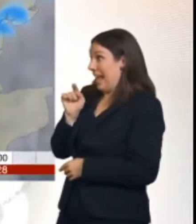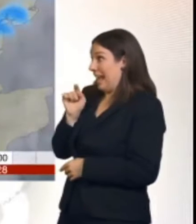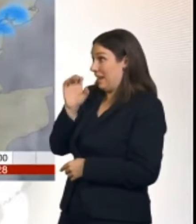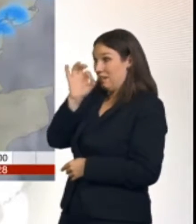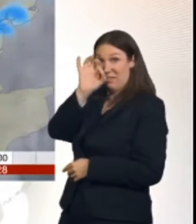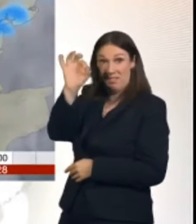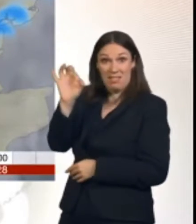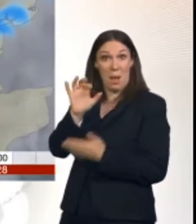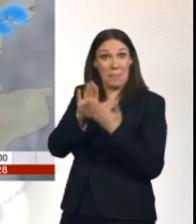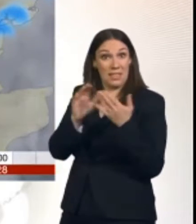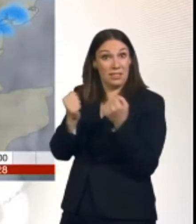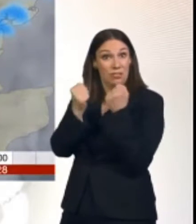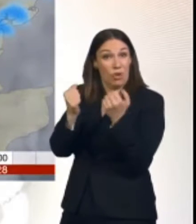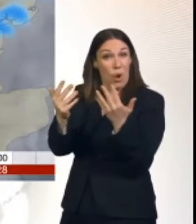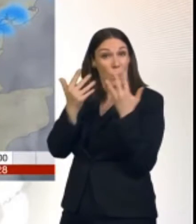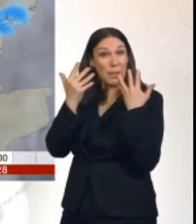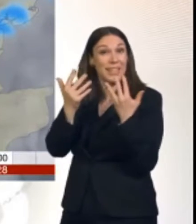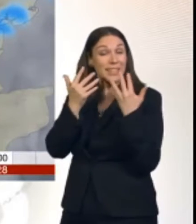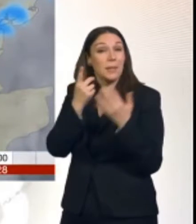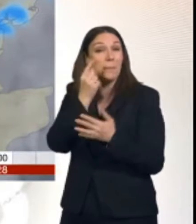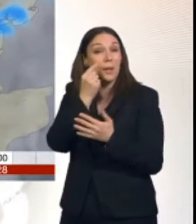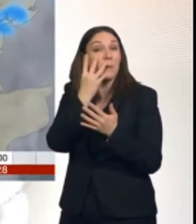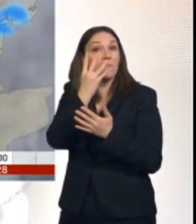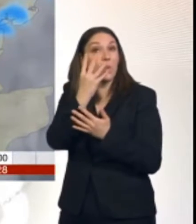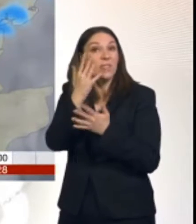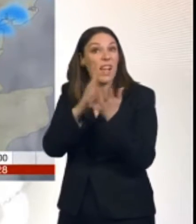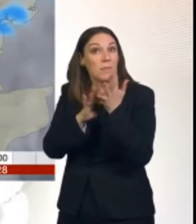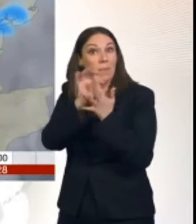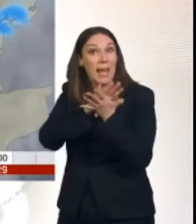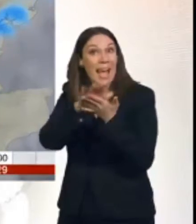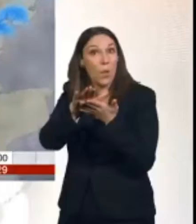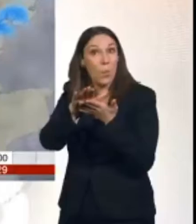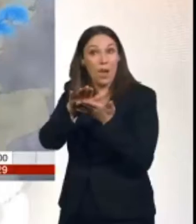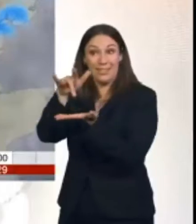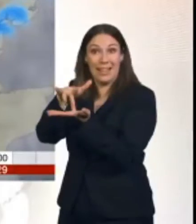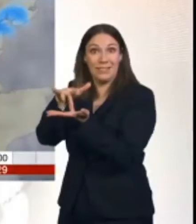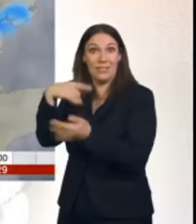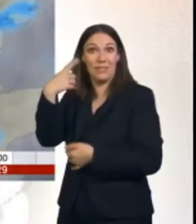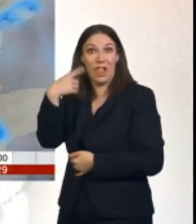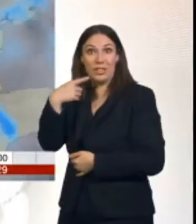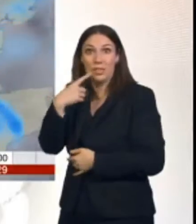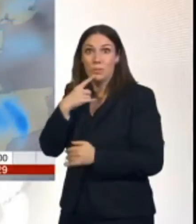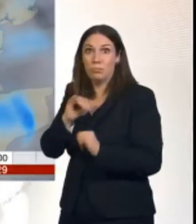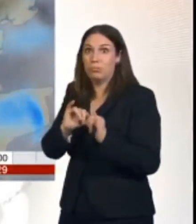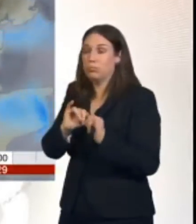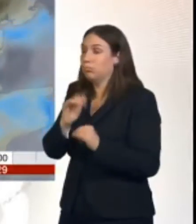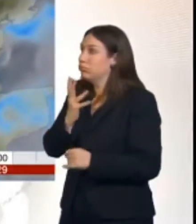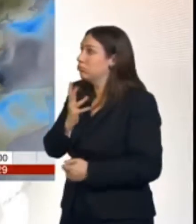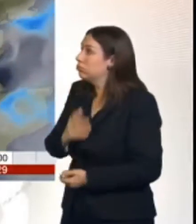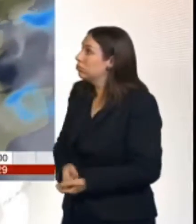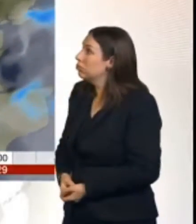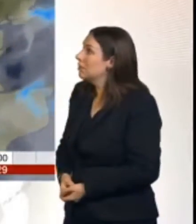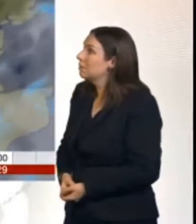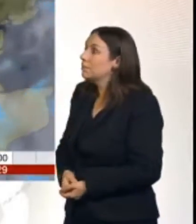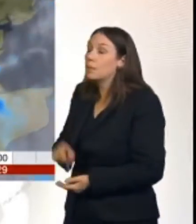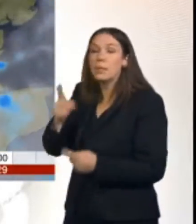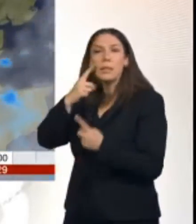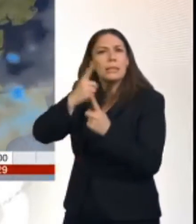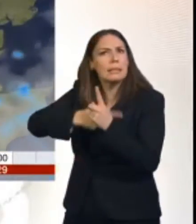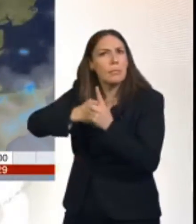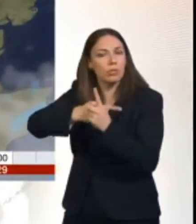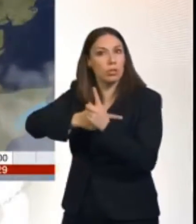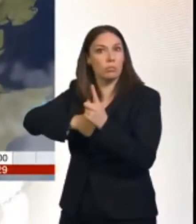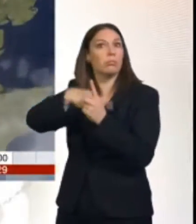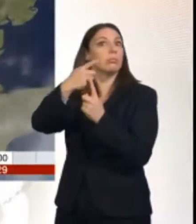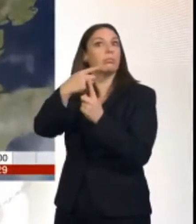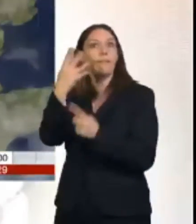45 miles per hour even through central London. So a very windy day but look at those temperatures up at 14 Celsius by the end of the